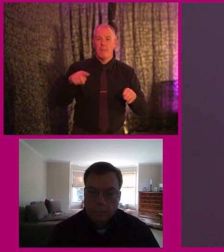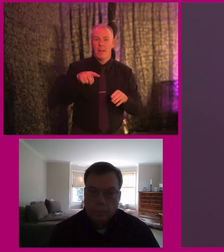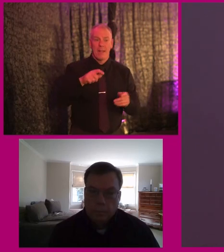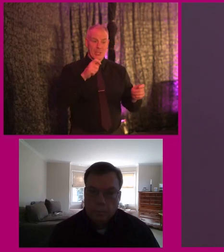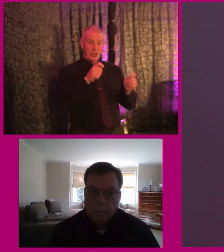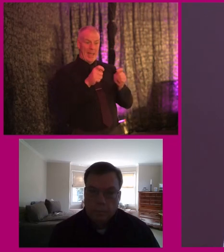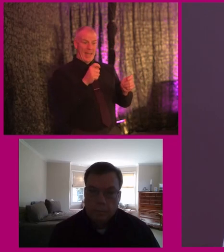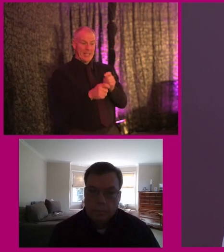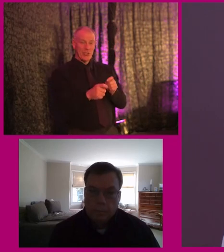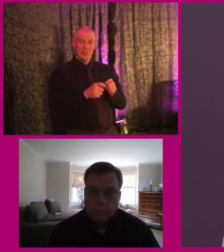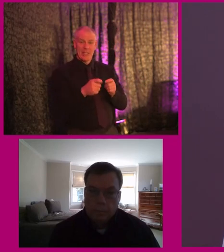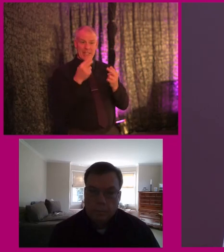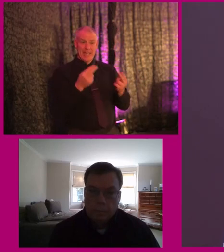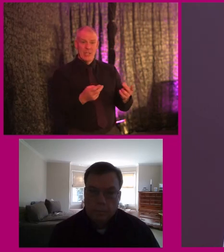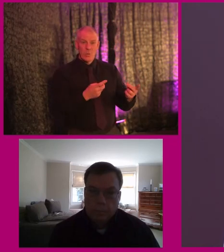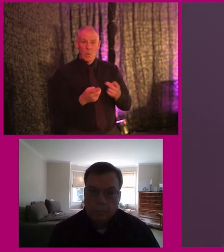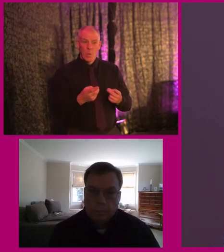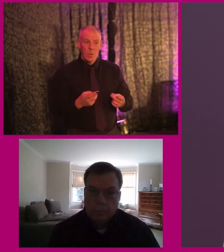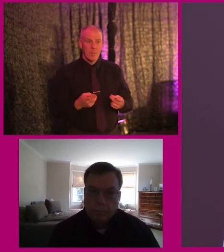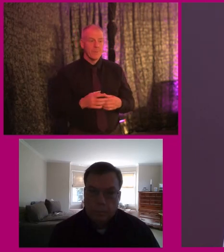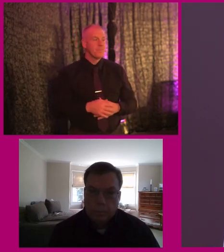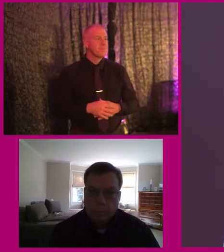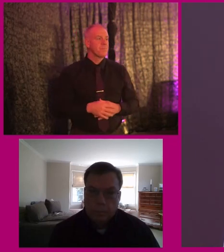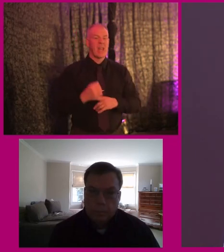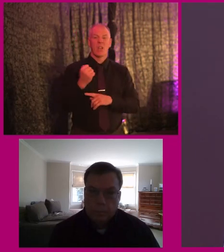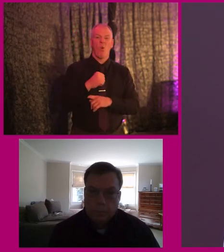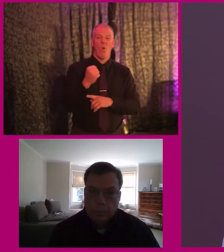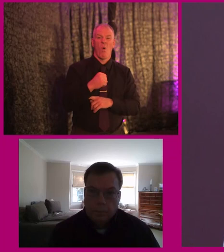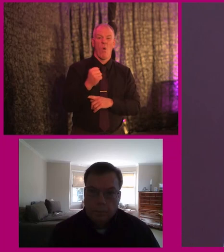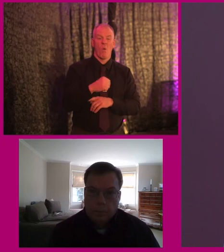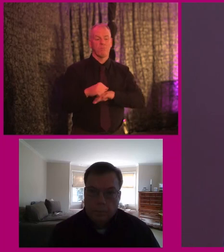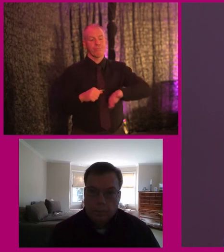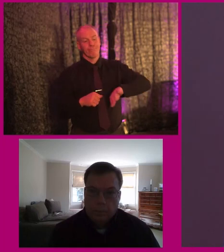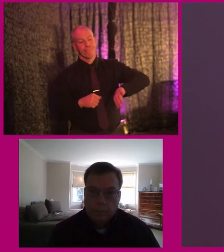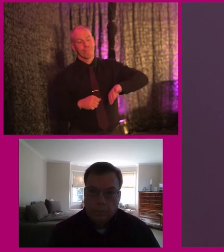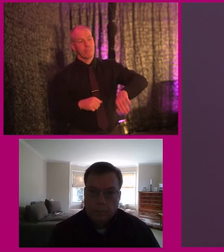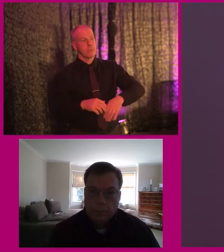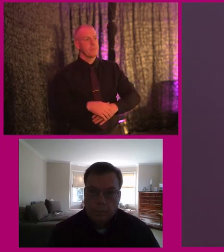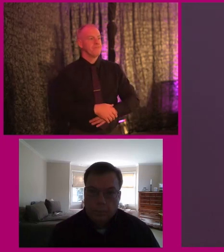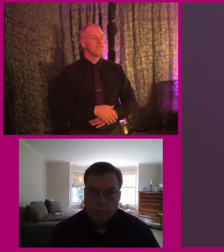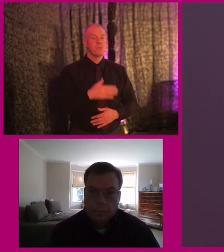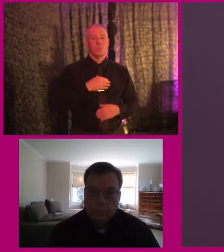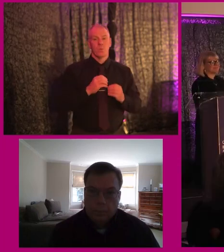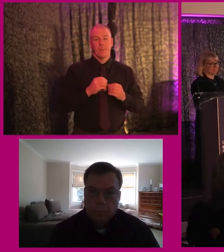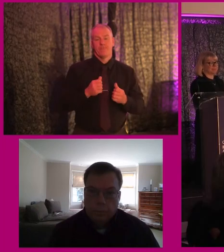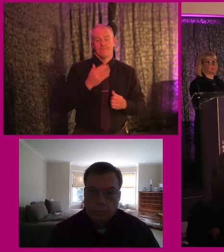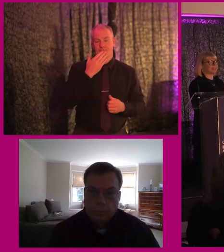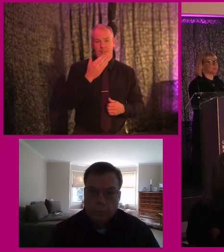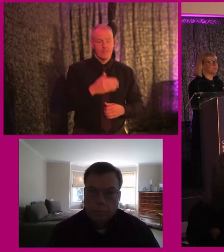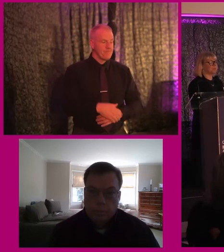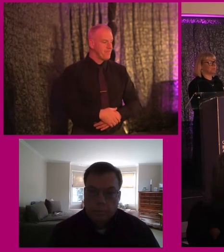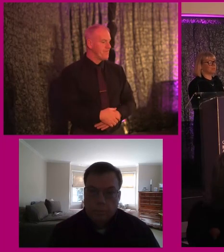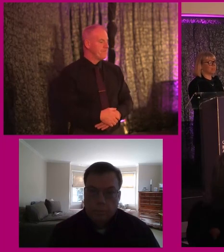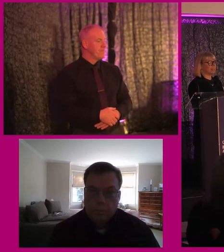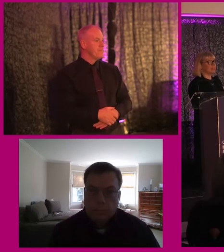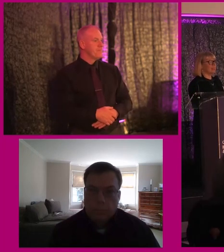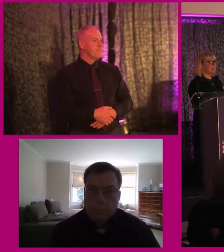changes are required. Like, we get ignored and we get pushed aside. Thanks. Thank you.